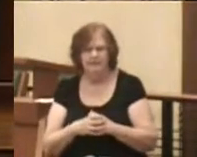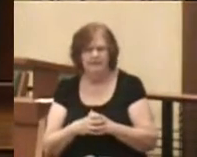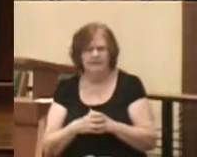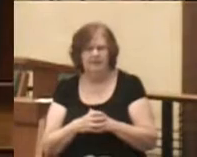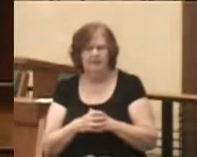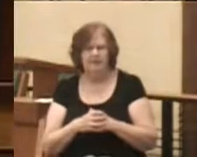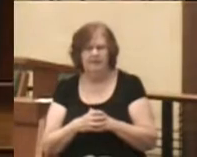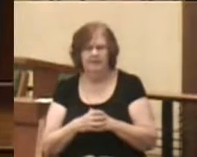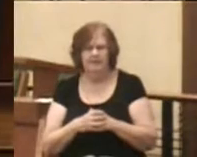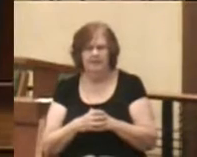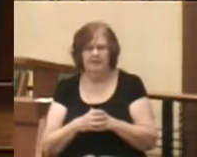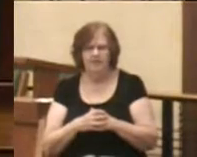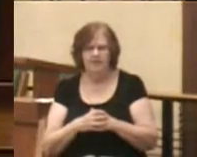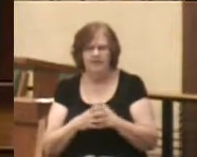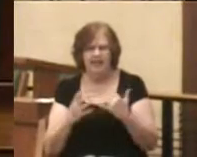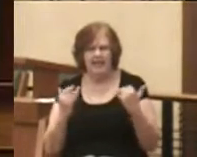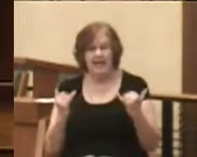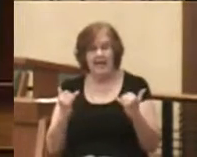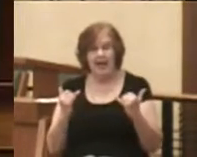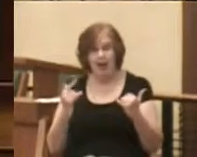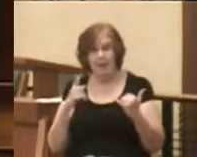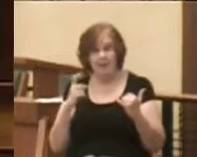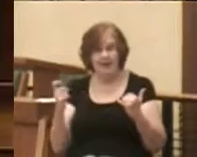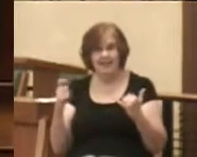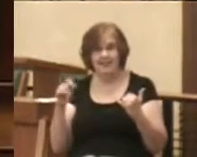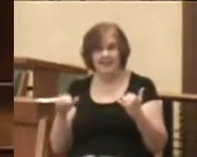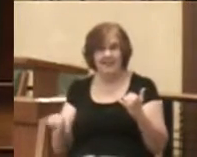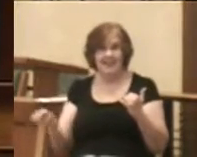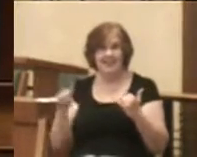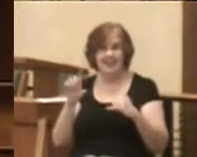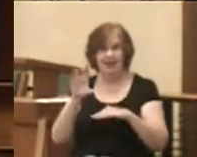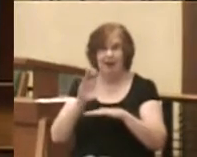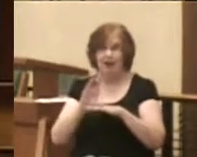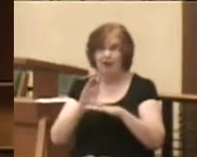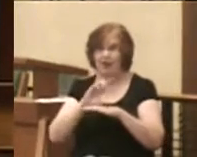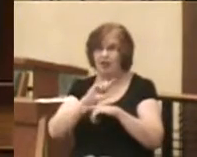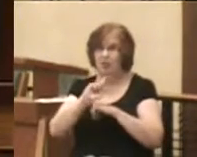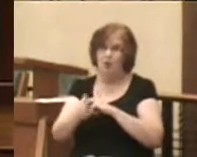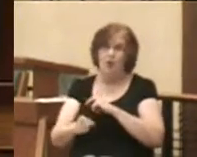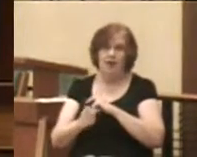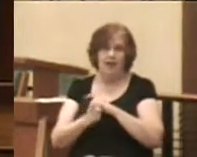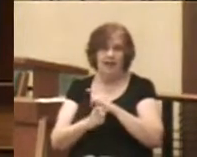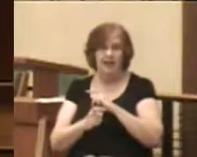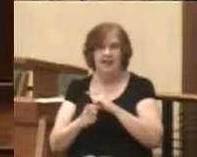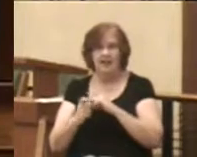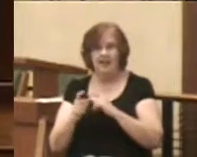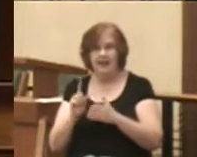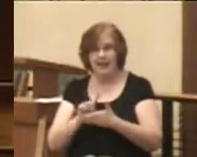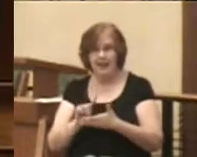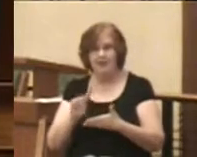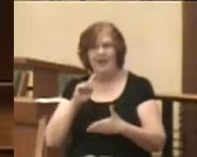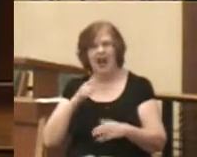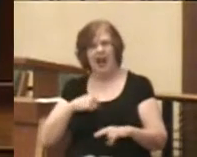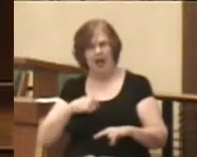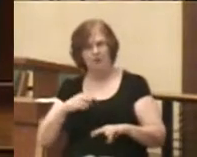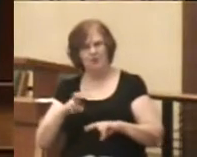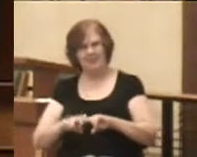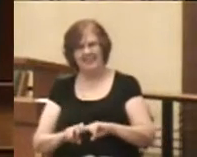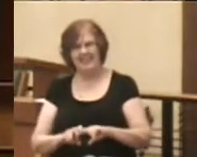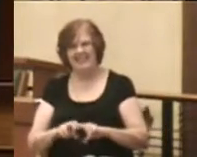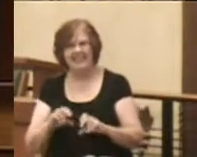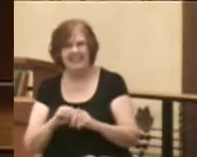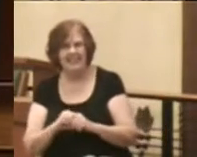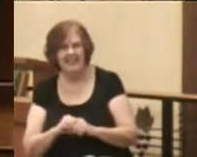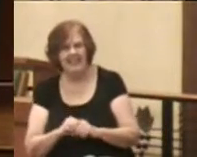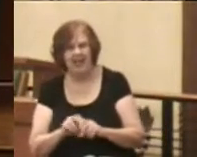Now it is because of the generosity of this congregation that a week ago tonight I was sitting in